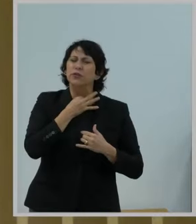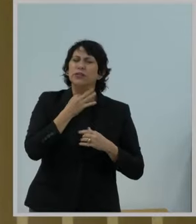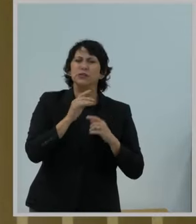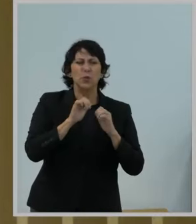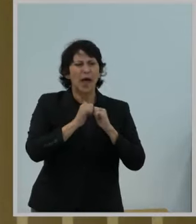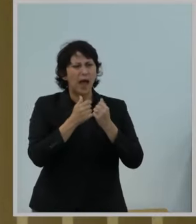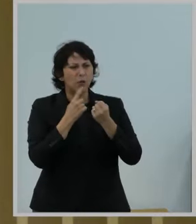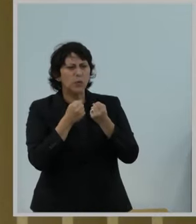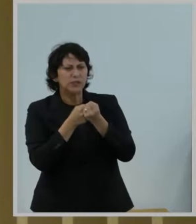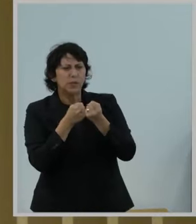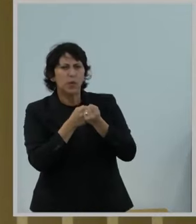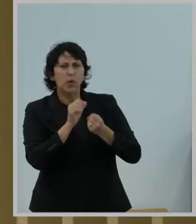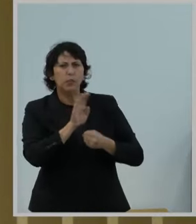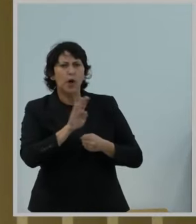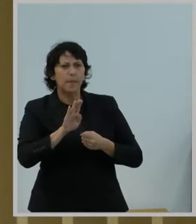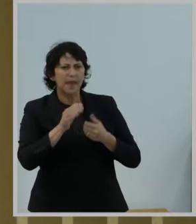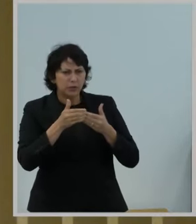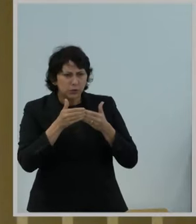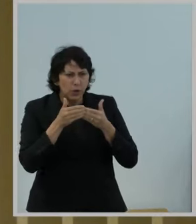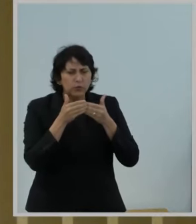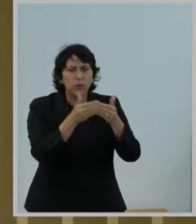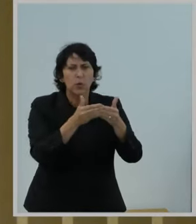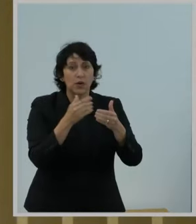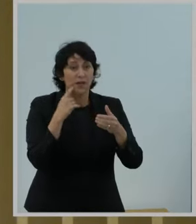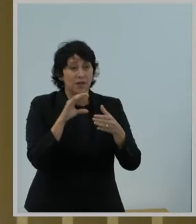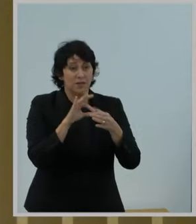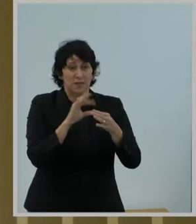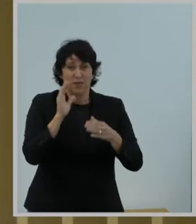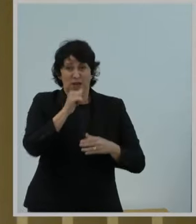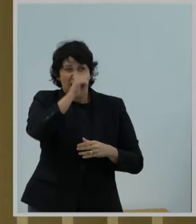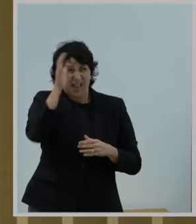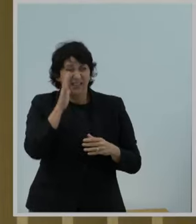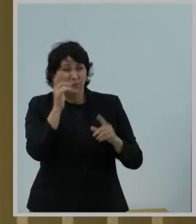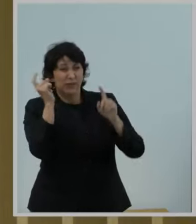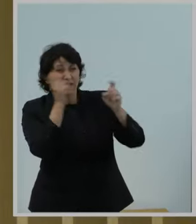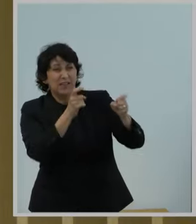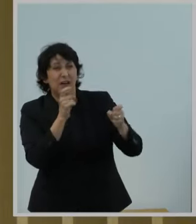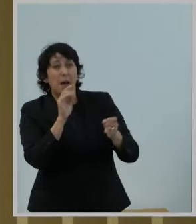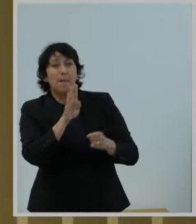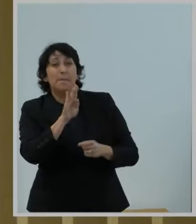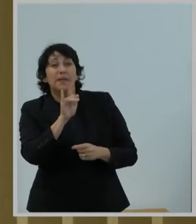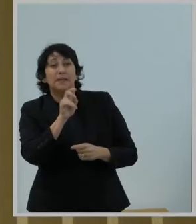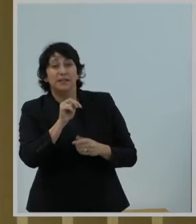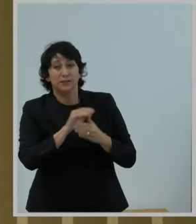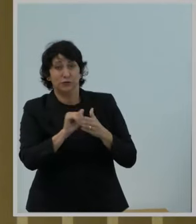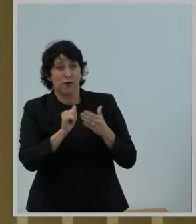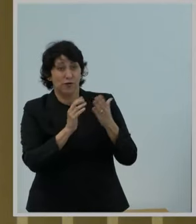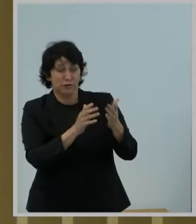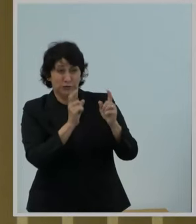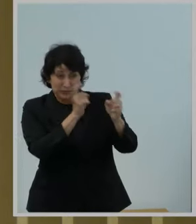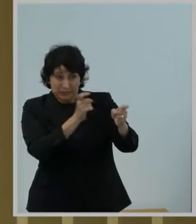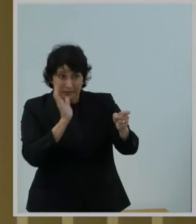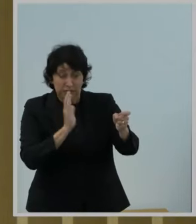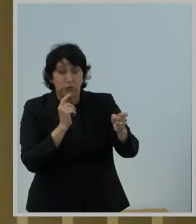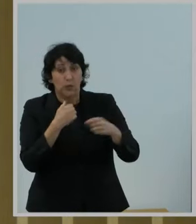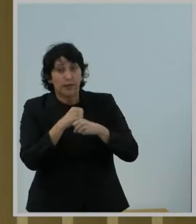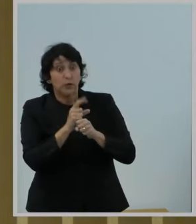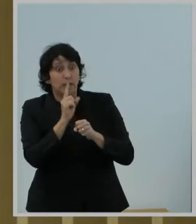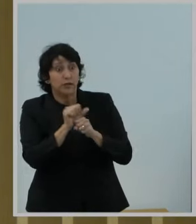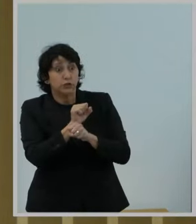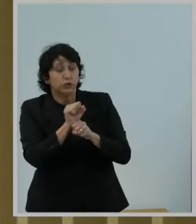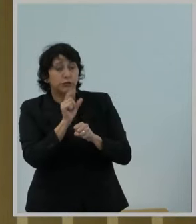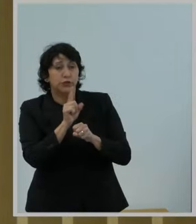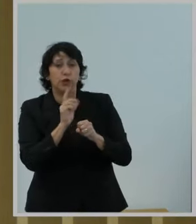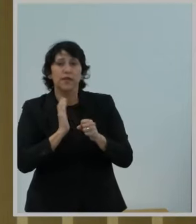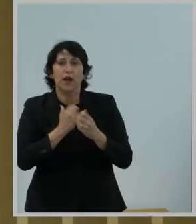broadband going forward in a world, of course, where Alaska was allocated over a billion dollars in bead. And so we need to ensure that